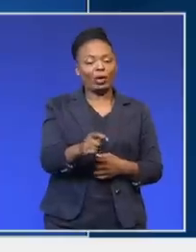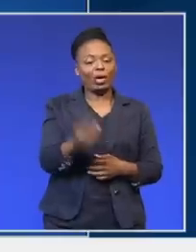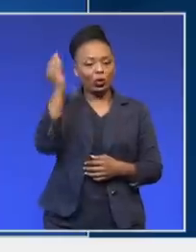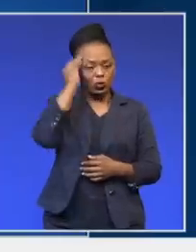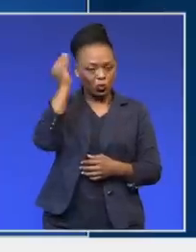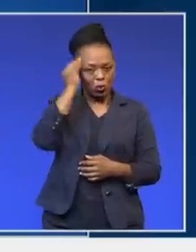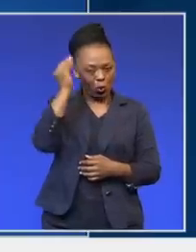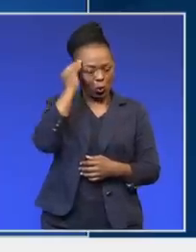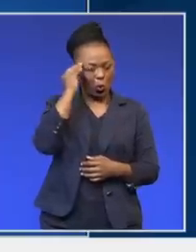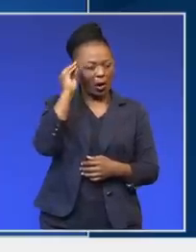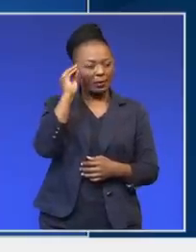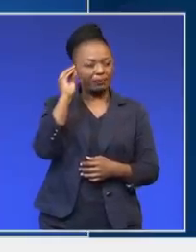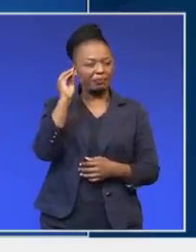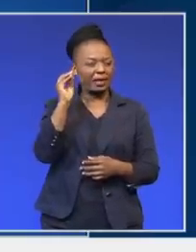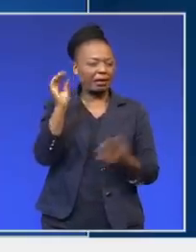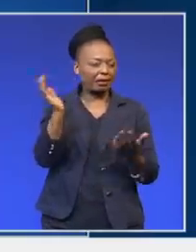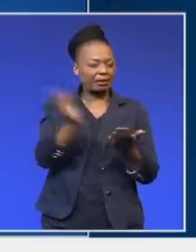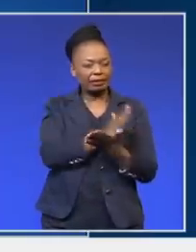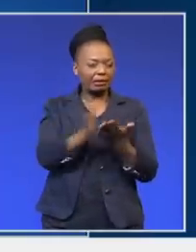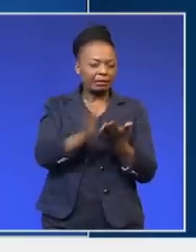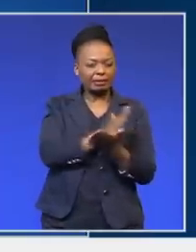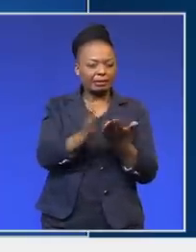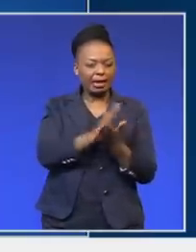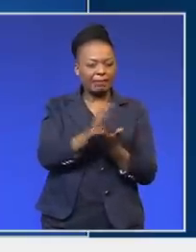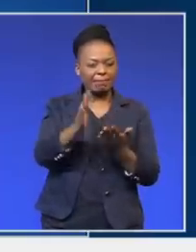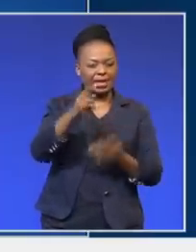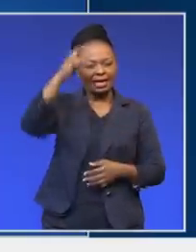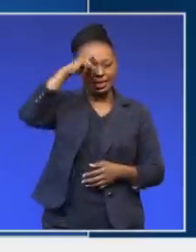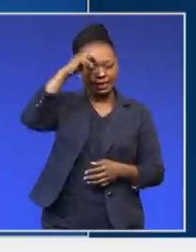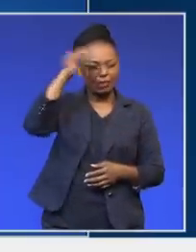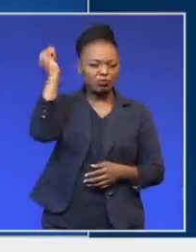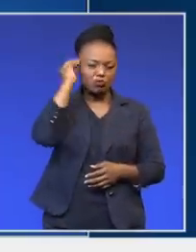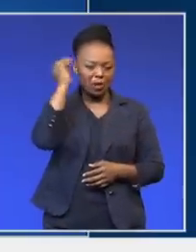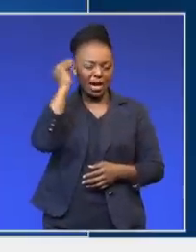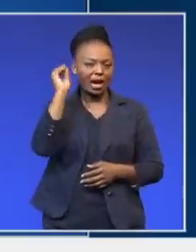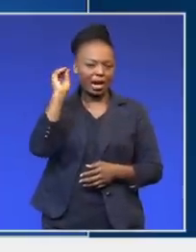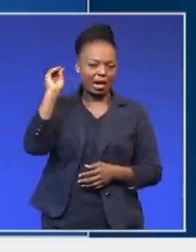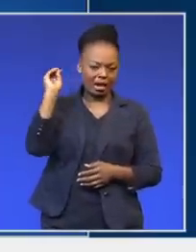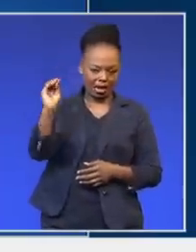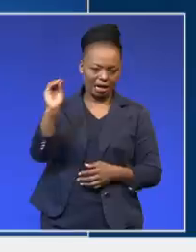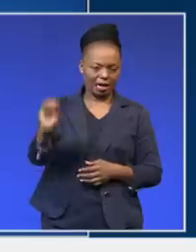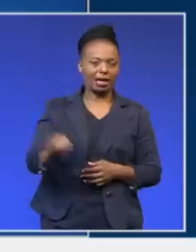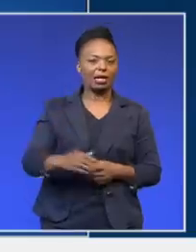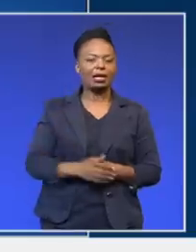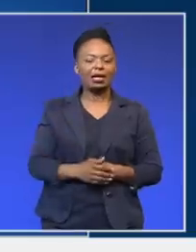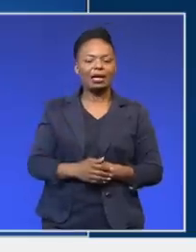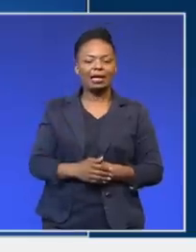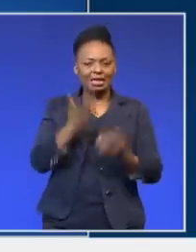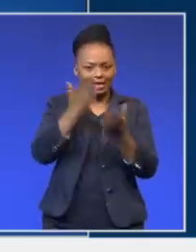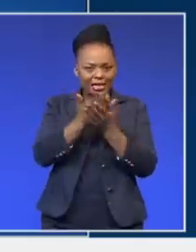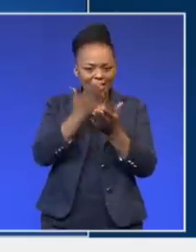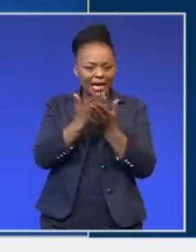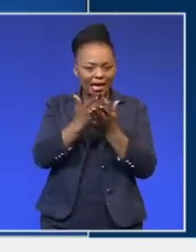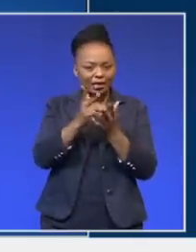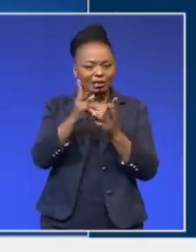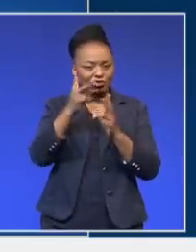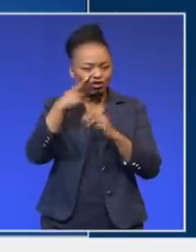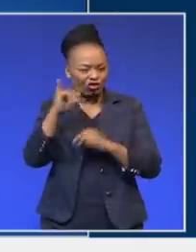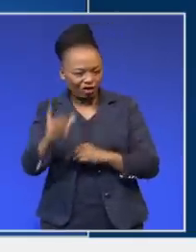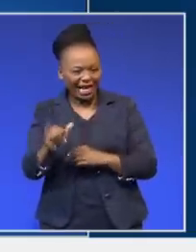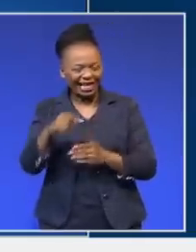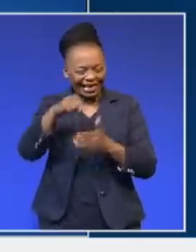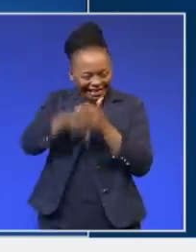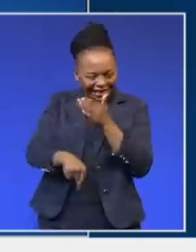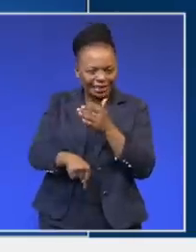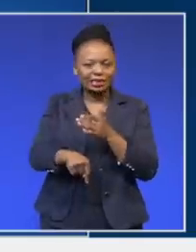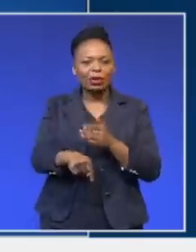certain intelligence capabilities and they can zoom in so that they know exactly what